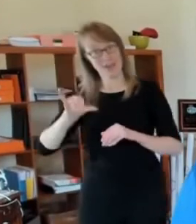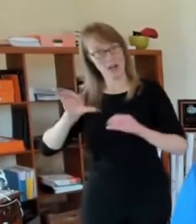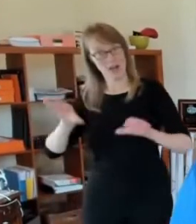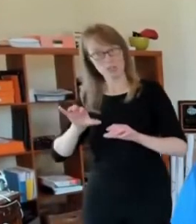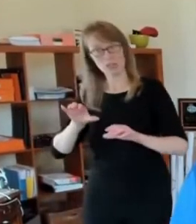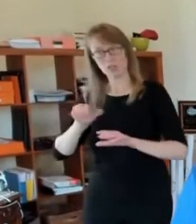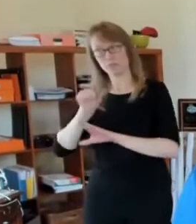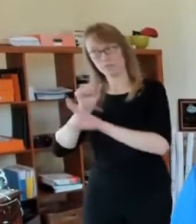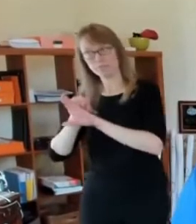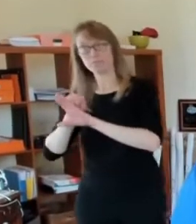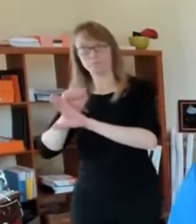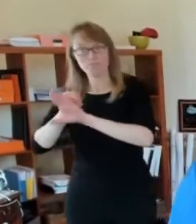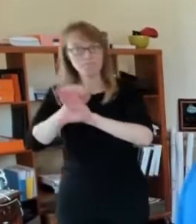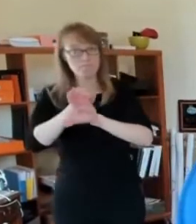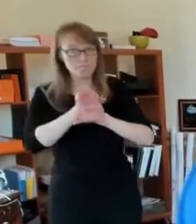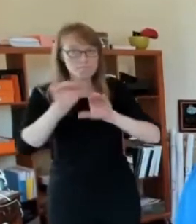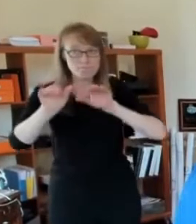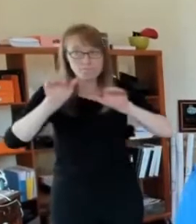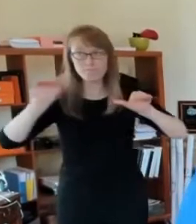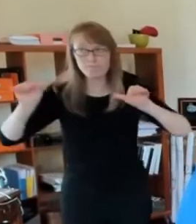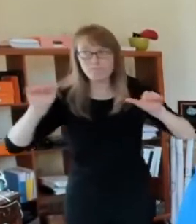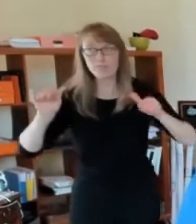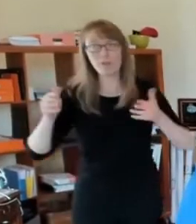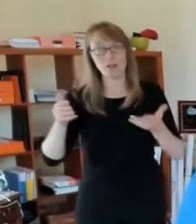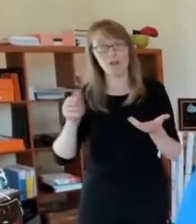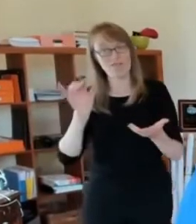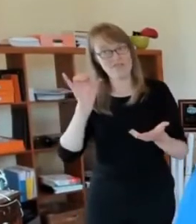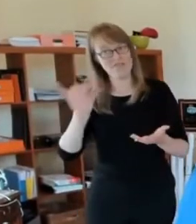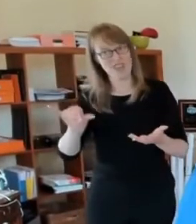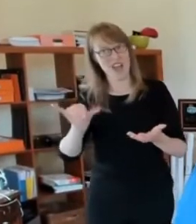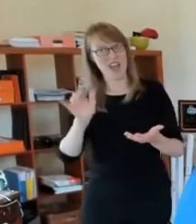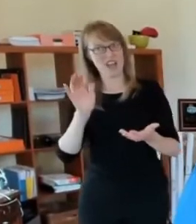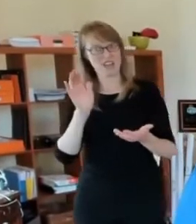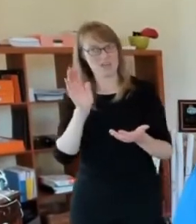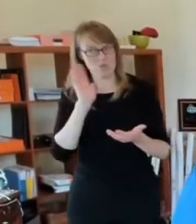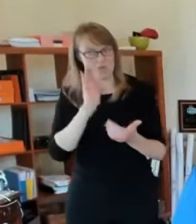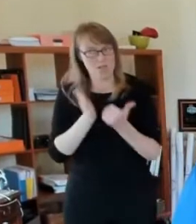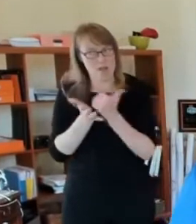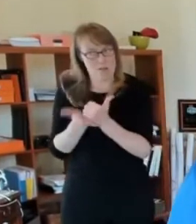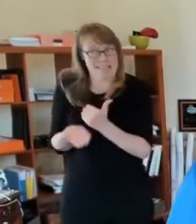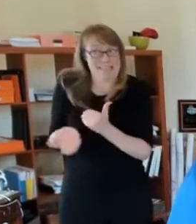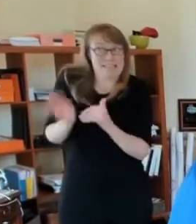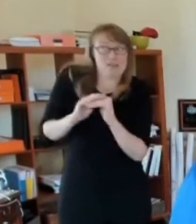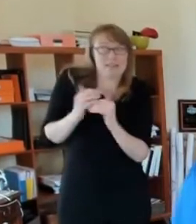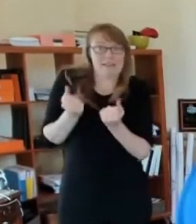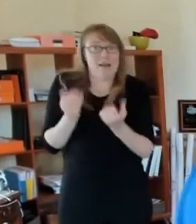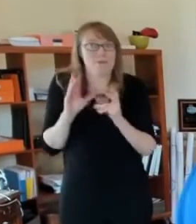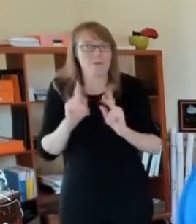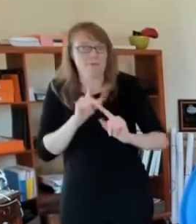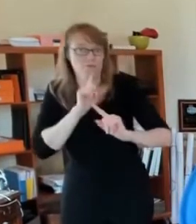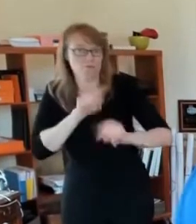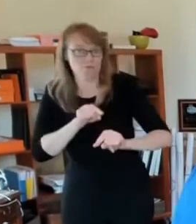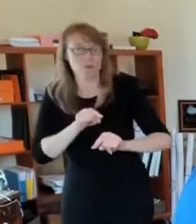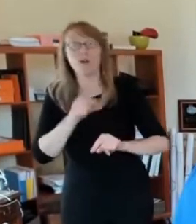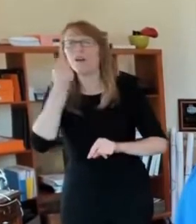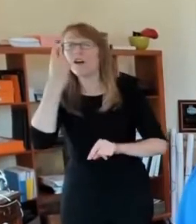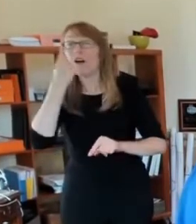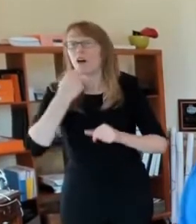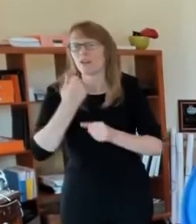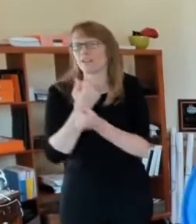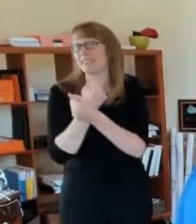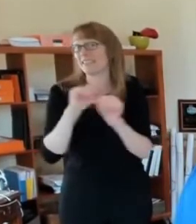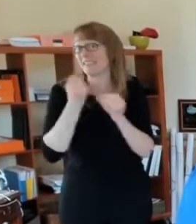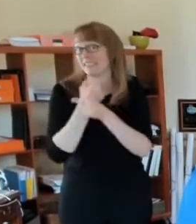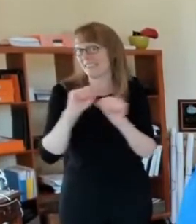looking forward to getting out in the street, safe distancing. So there will be masks, there will be gloves probably. We probably will just leave a door